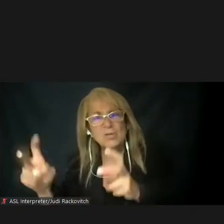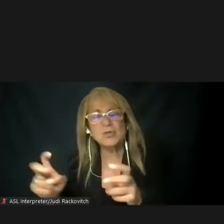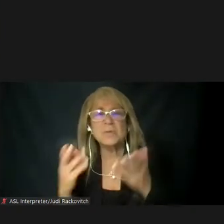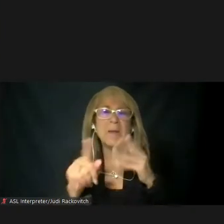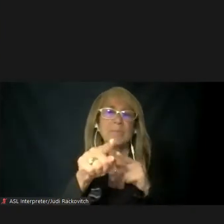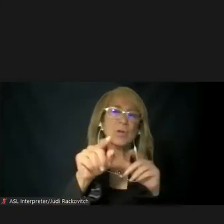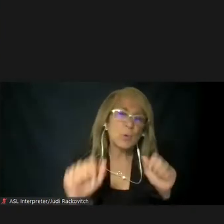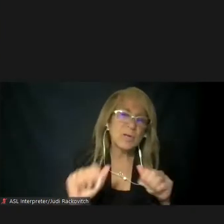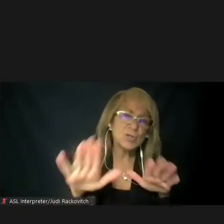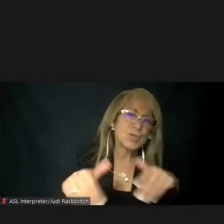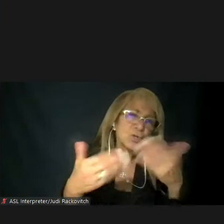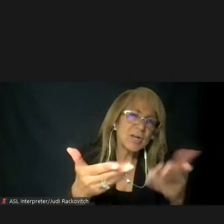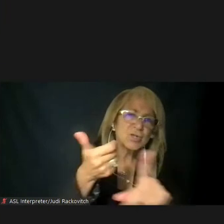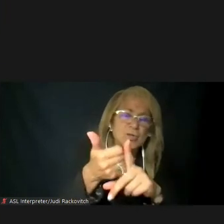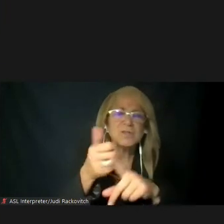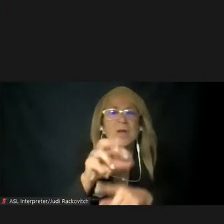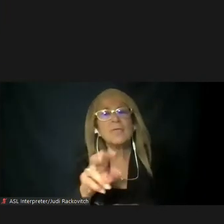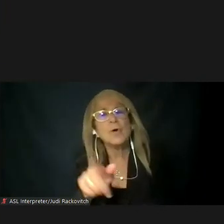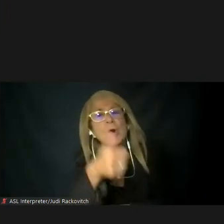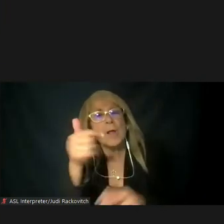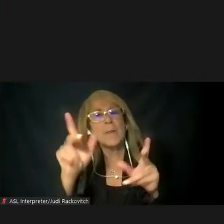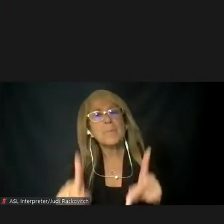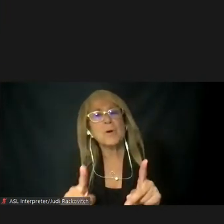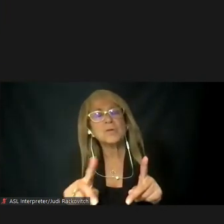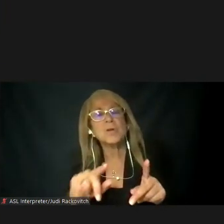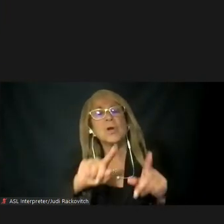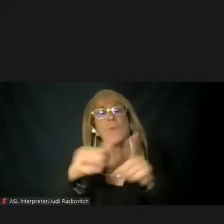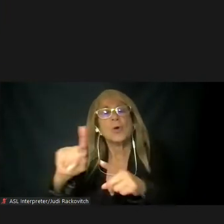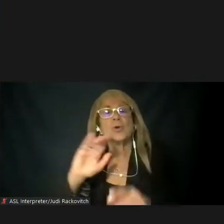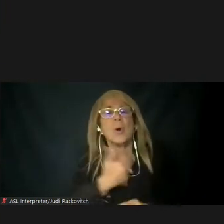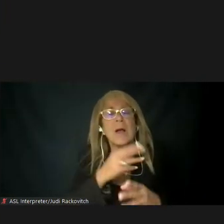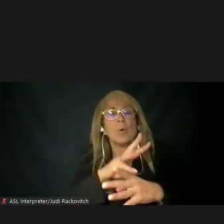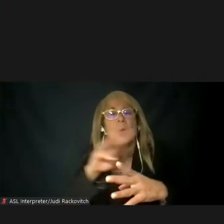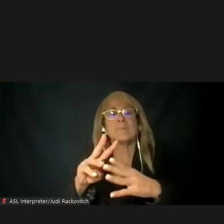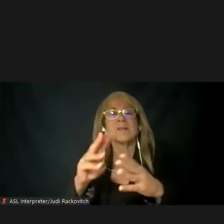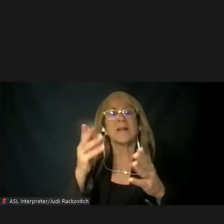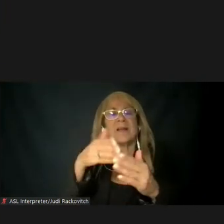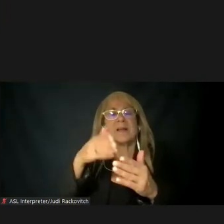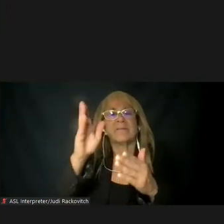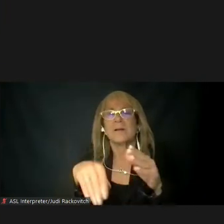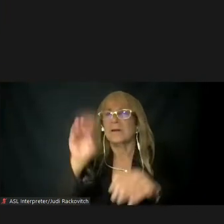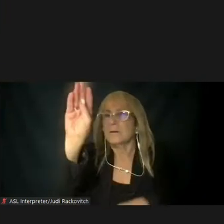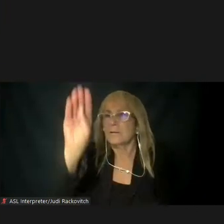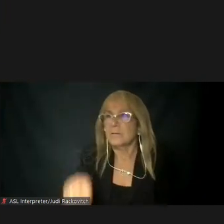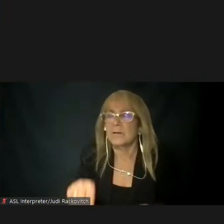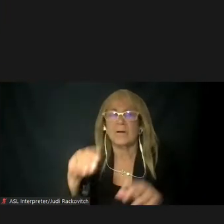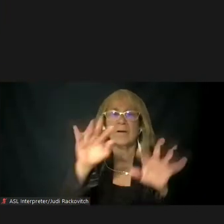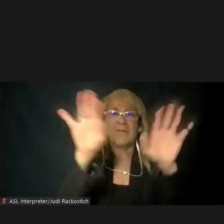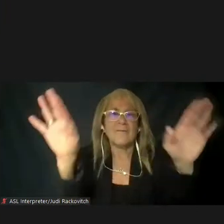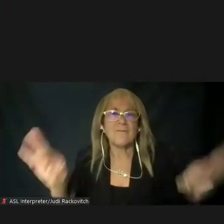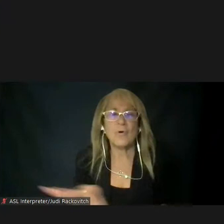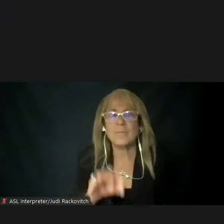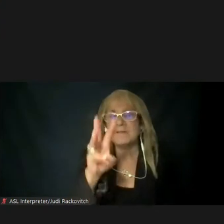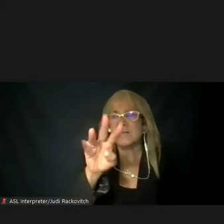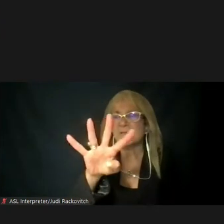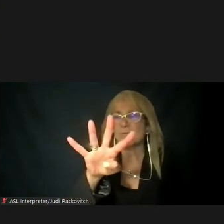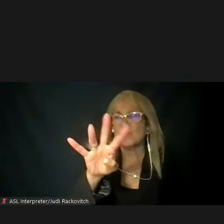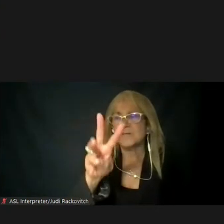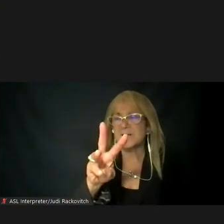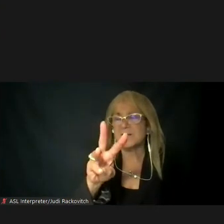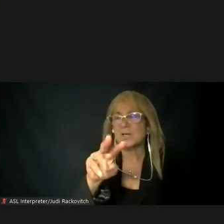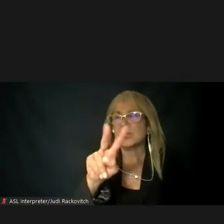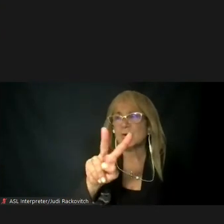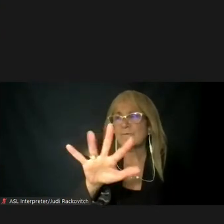else by visiting our website to complete a form, or by contacting us at 646-252-7440.